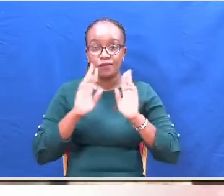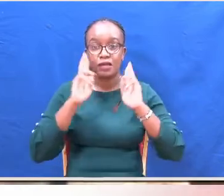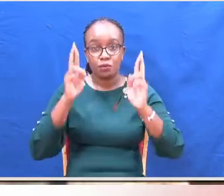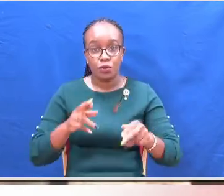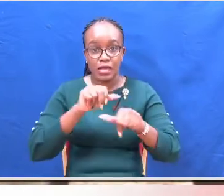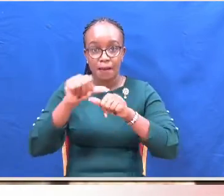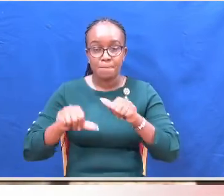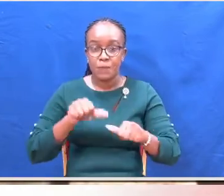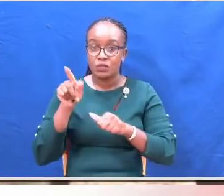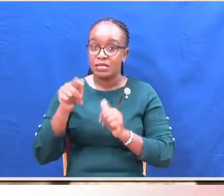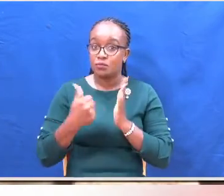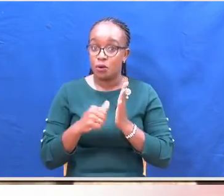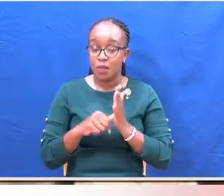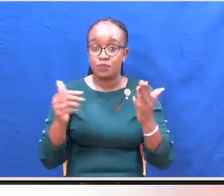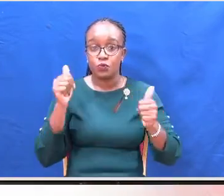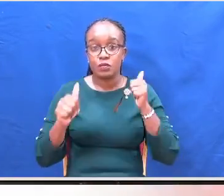has already claimed eight lives.